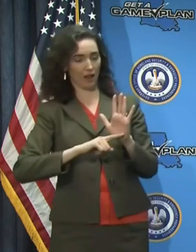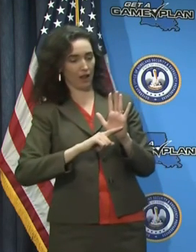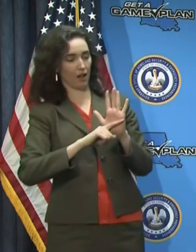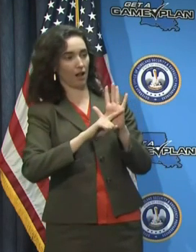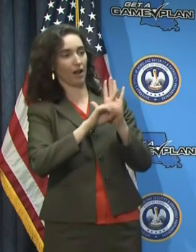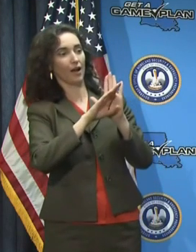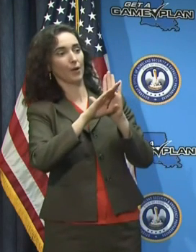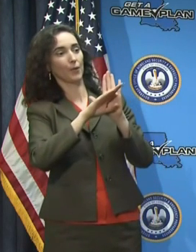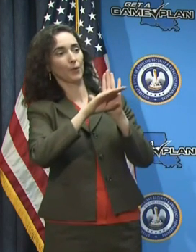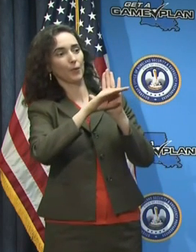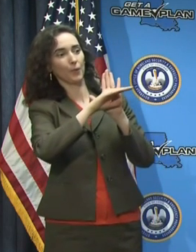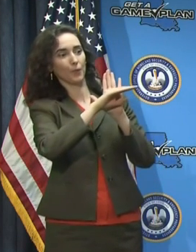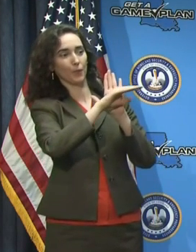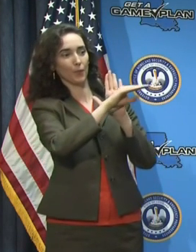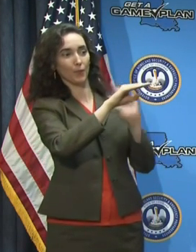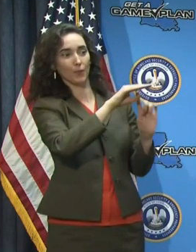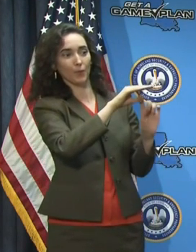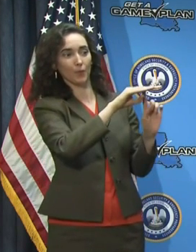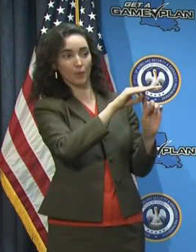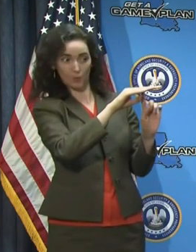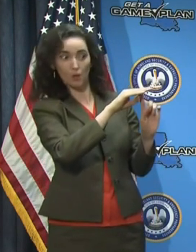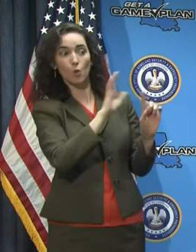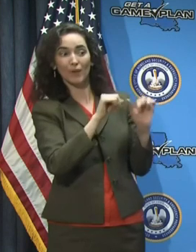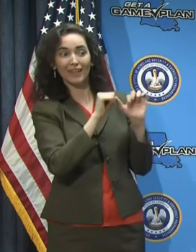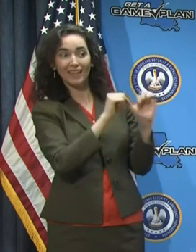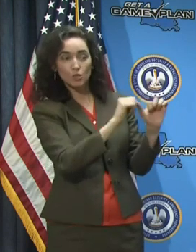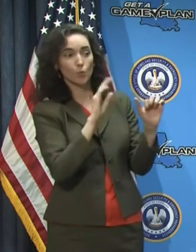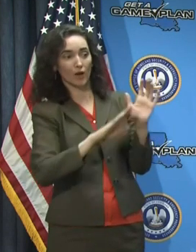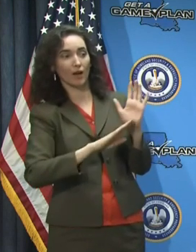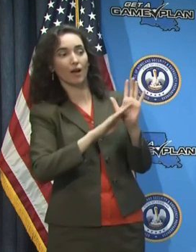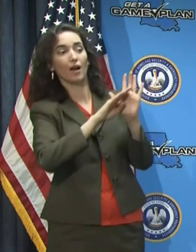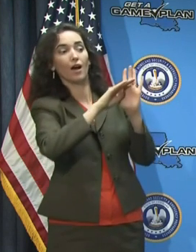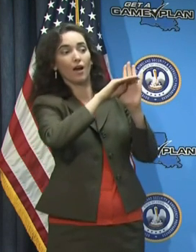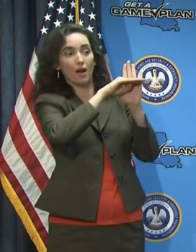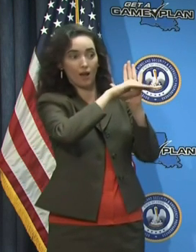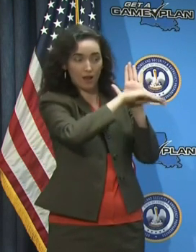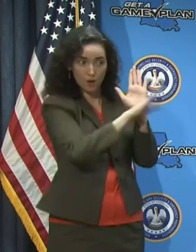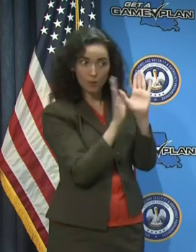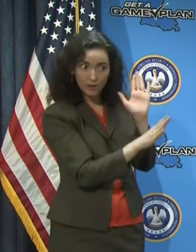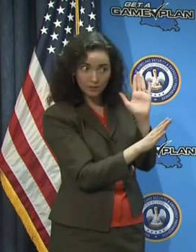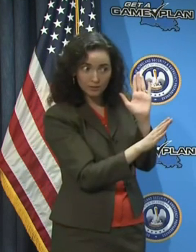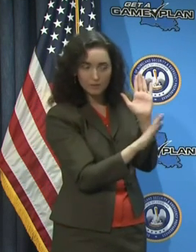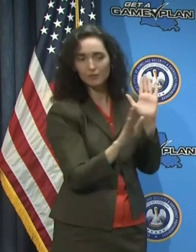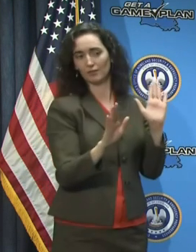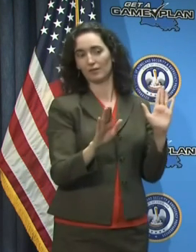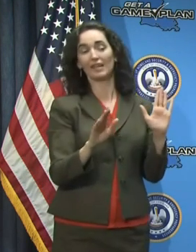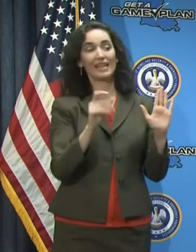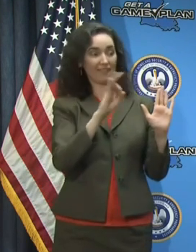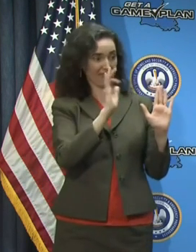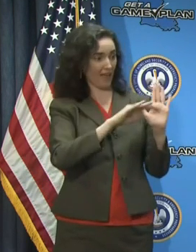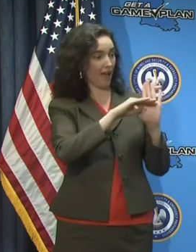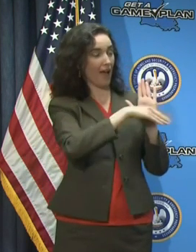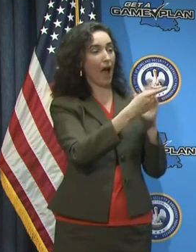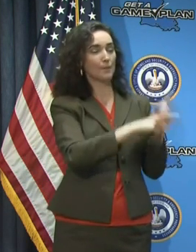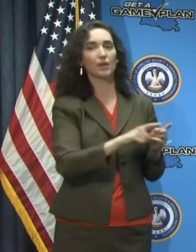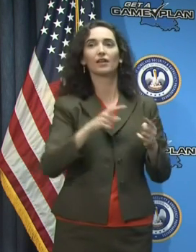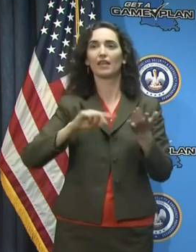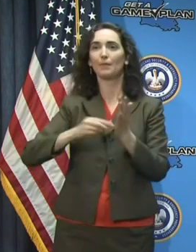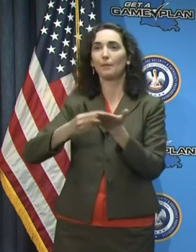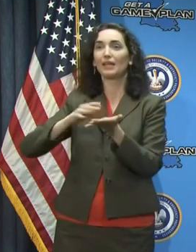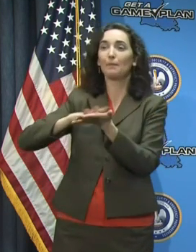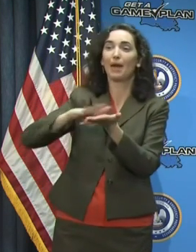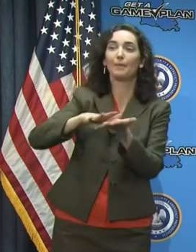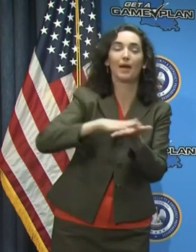least April 30th, at which point the mandate will be revisited. And when going out, all people are still being encouraged to wear face masks or cloth